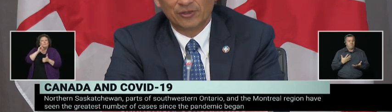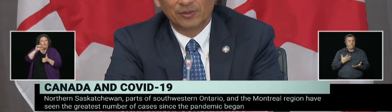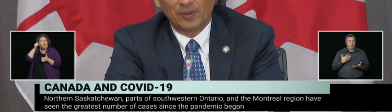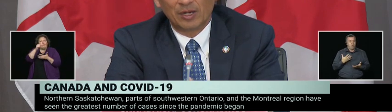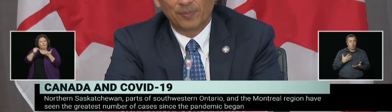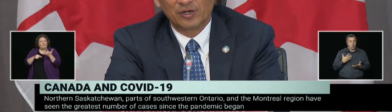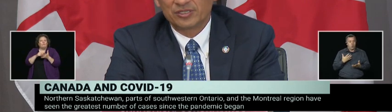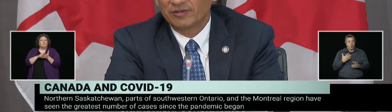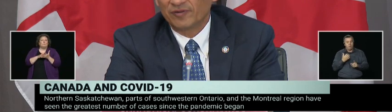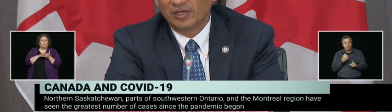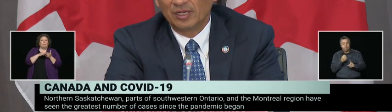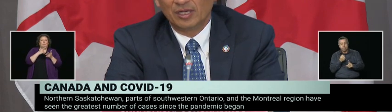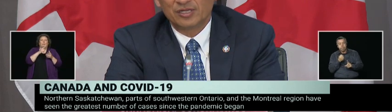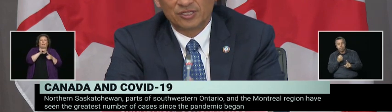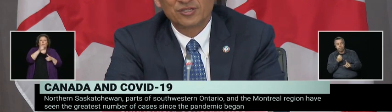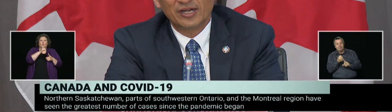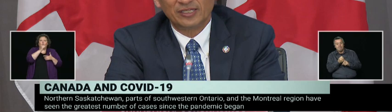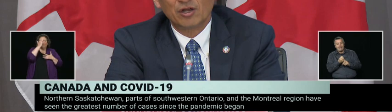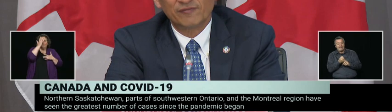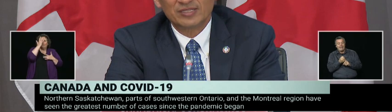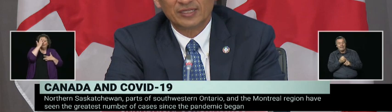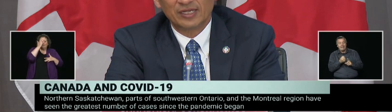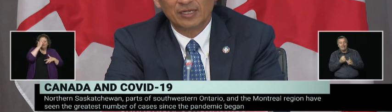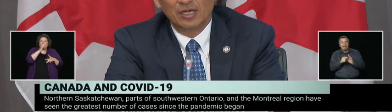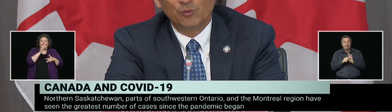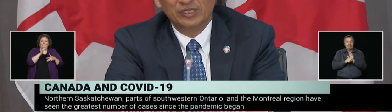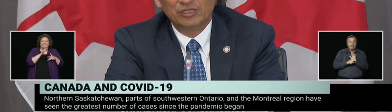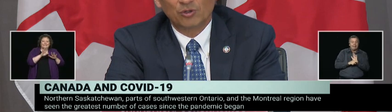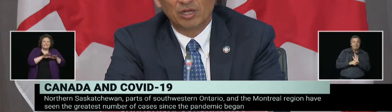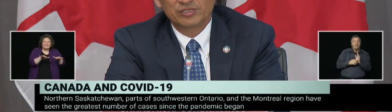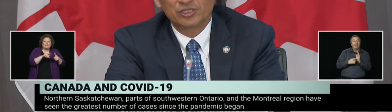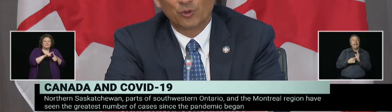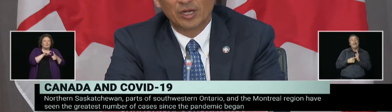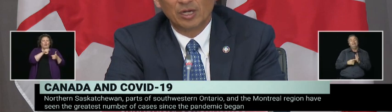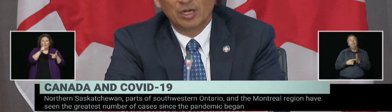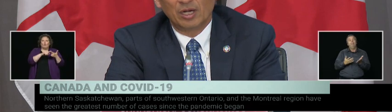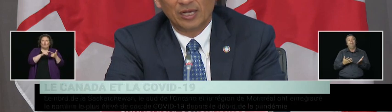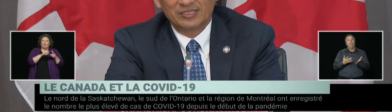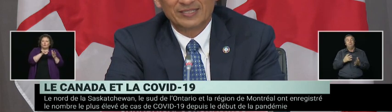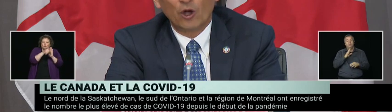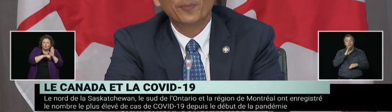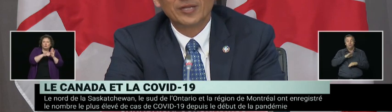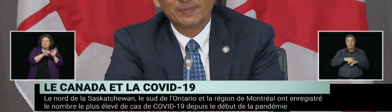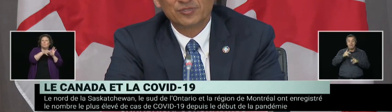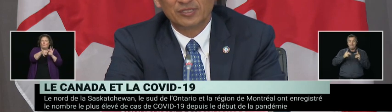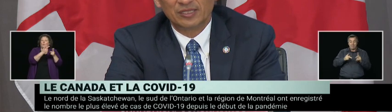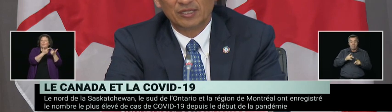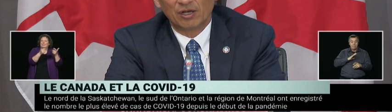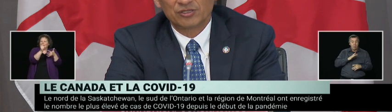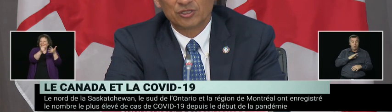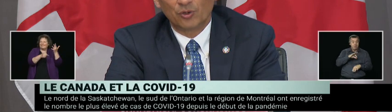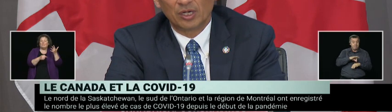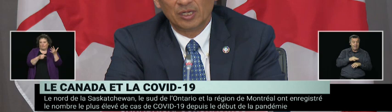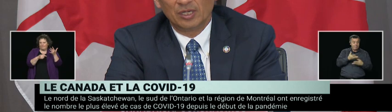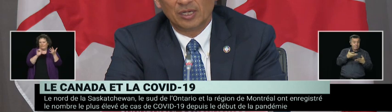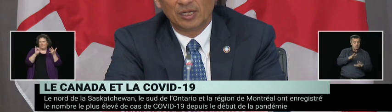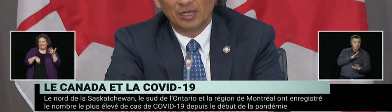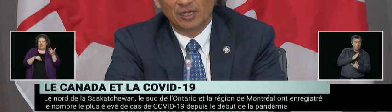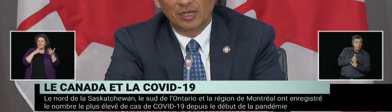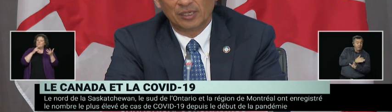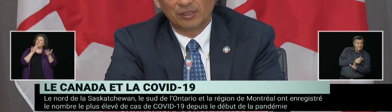and other parts of society. Obviously, we need to also, as I say, open up so that they also